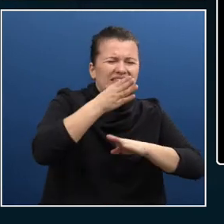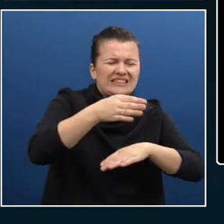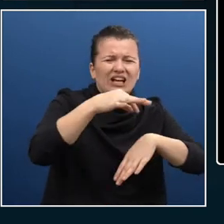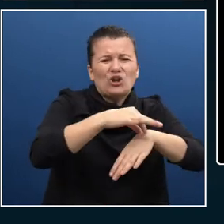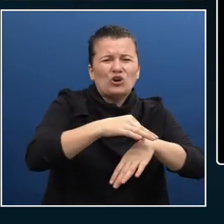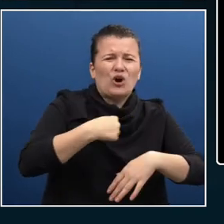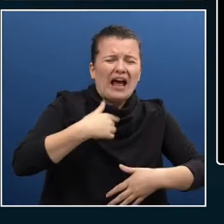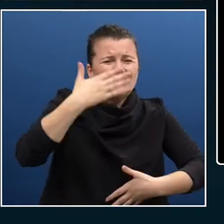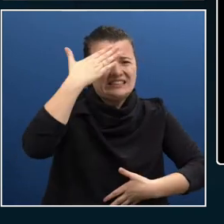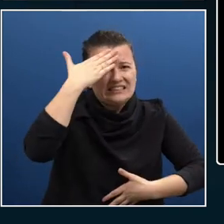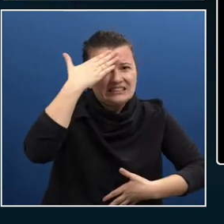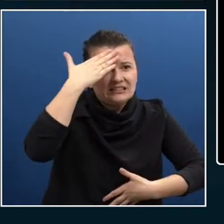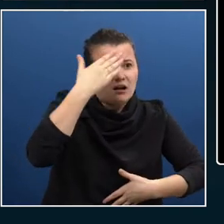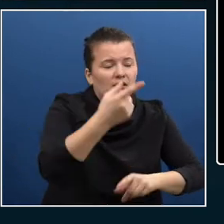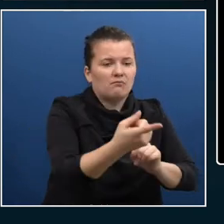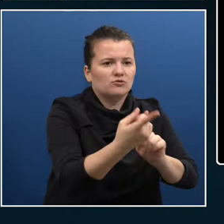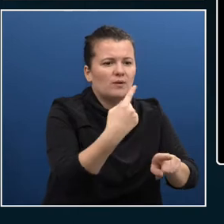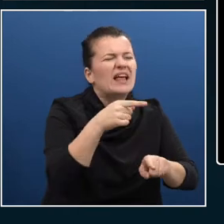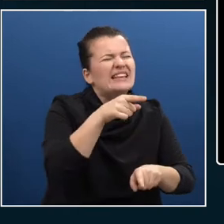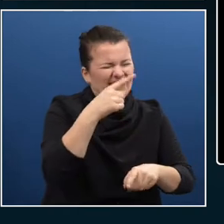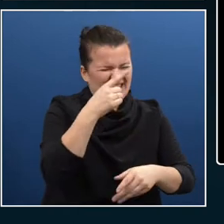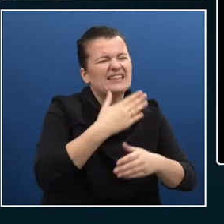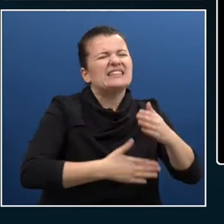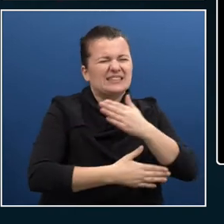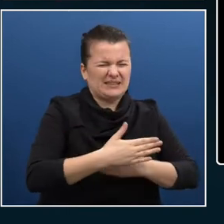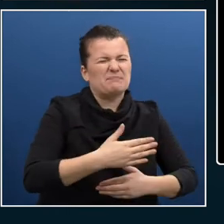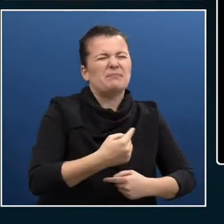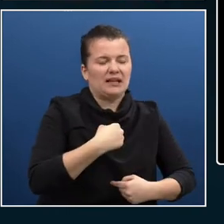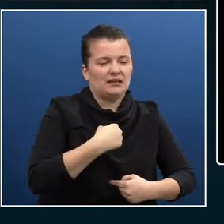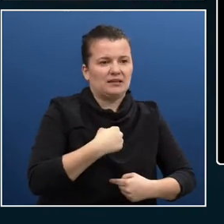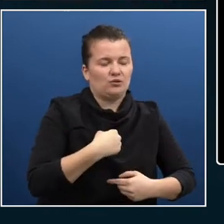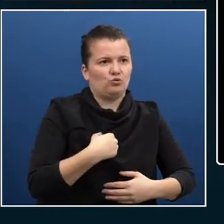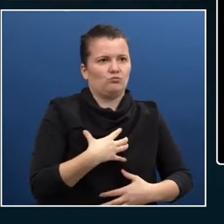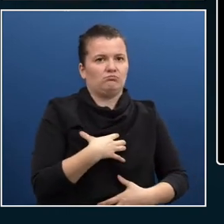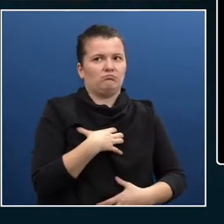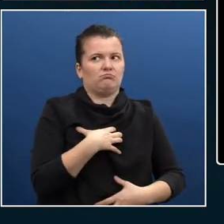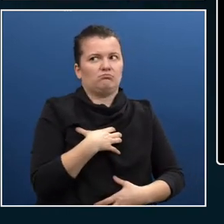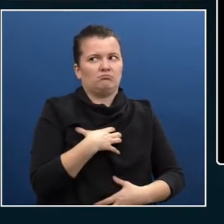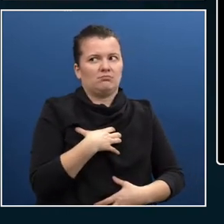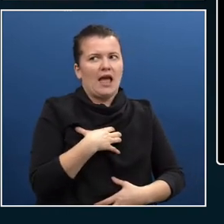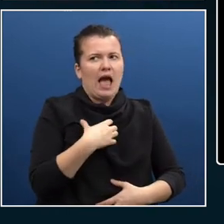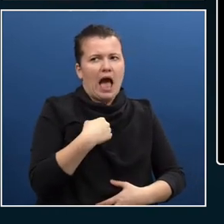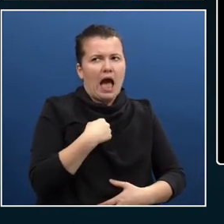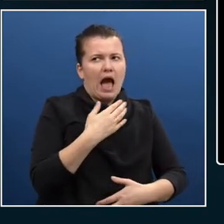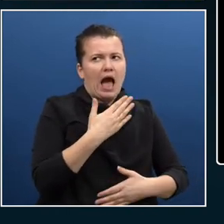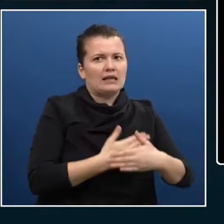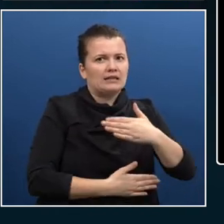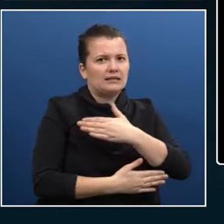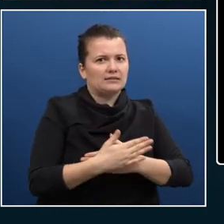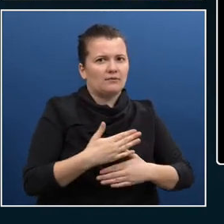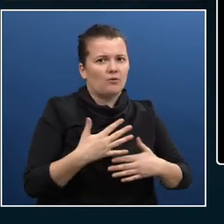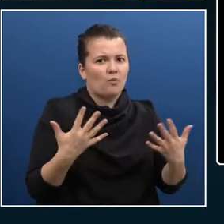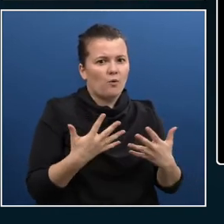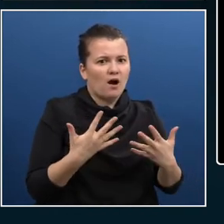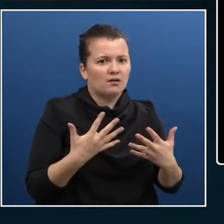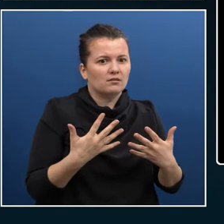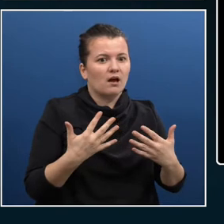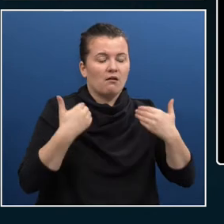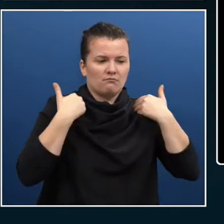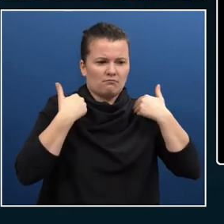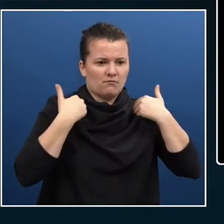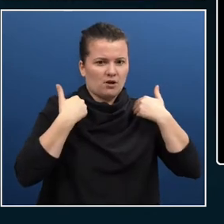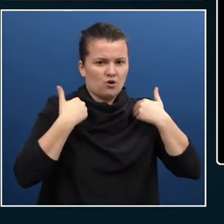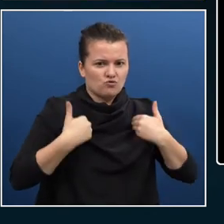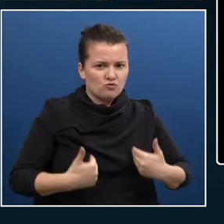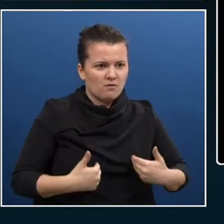you've got the disability. The only time that you feel disabled is when you have mismatched human interaction. And I know this. As part of my